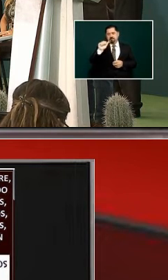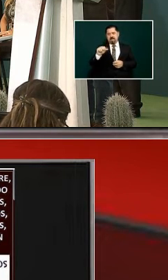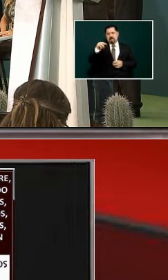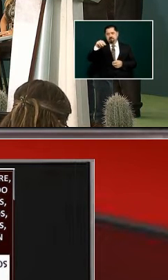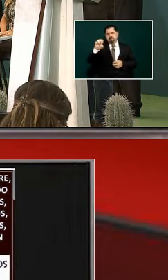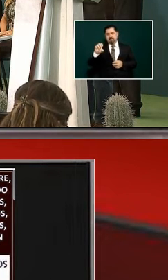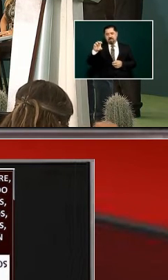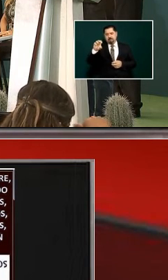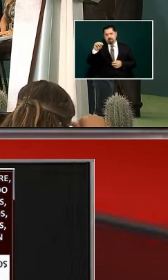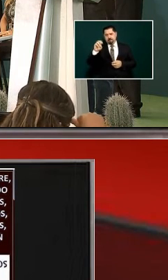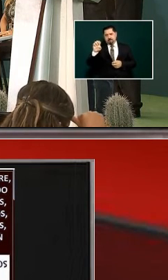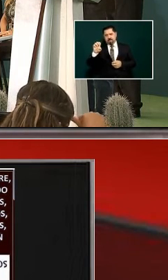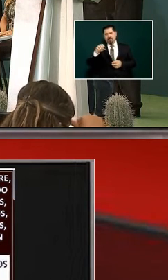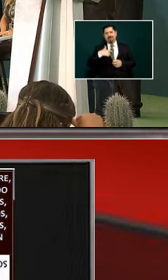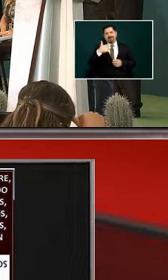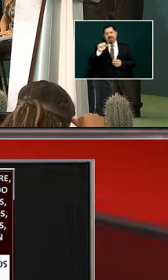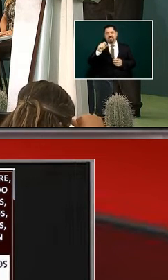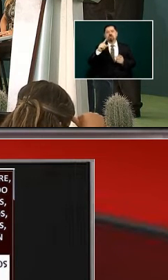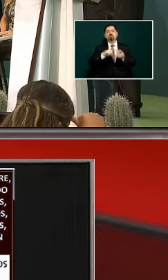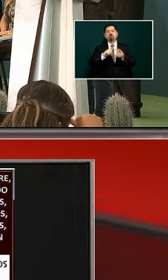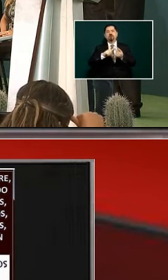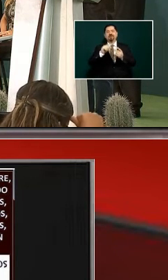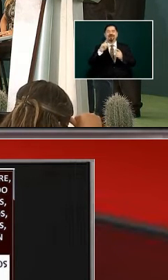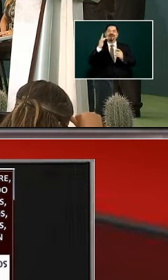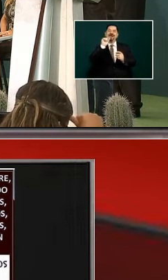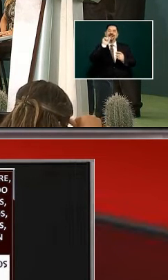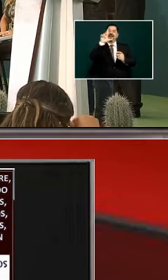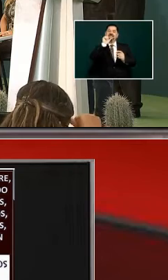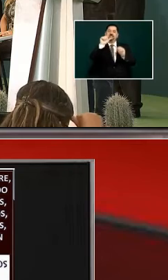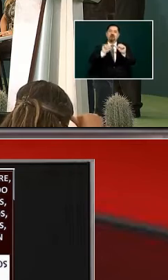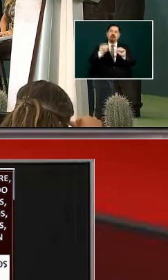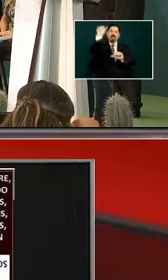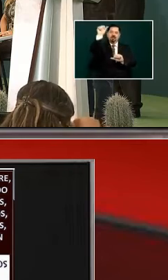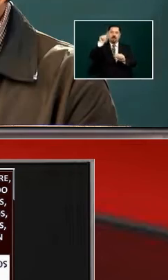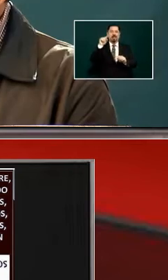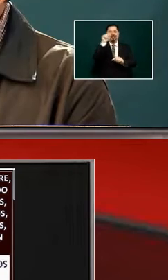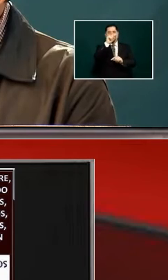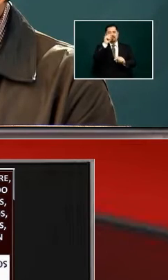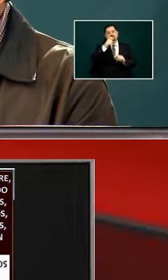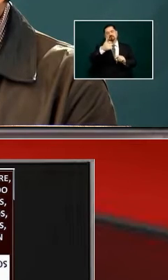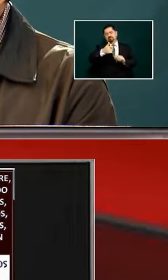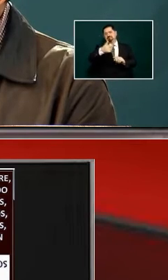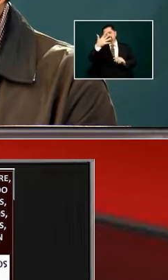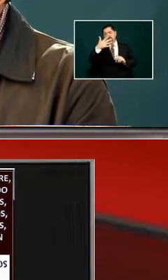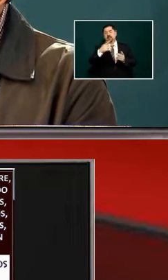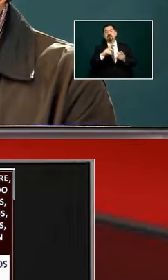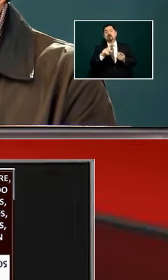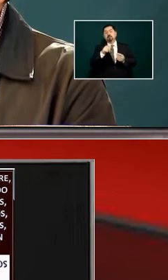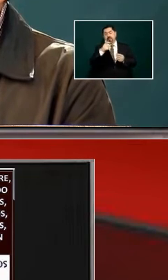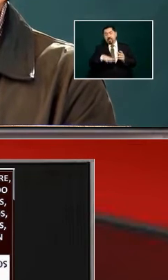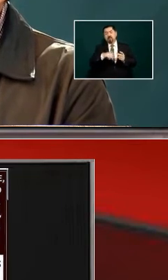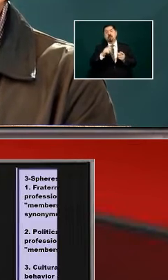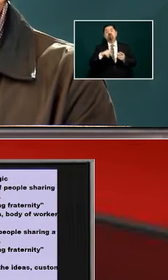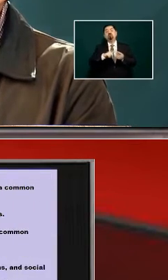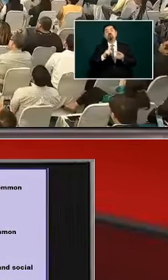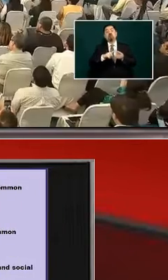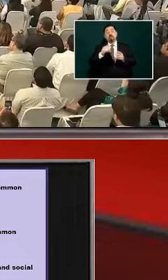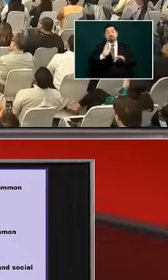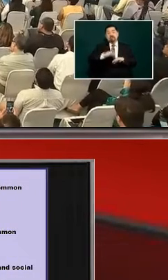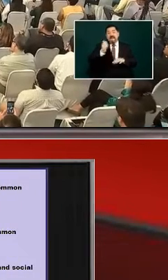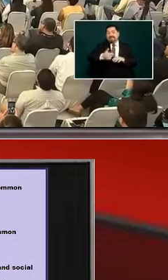he says it's a good thing it doesn't have an accent or it would say some dirty word the most